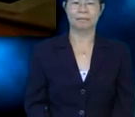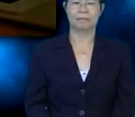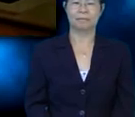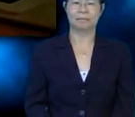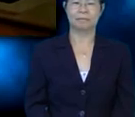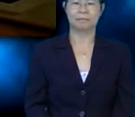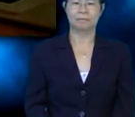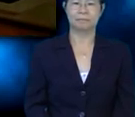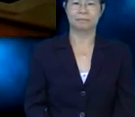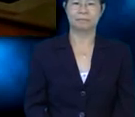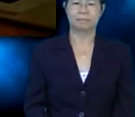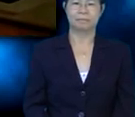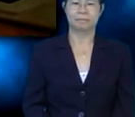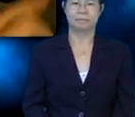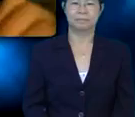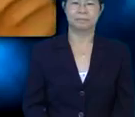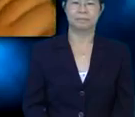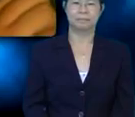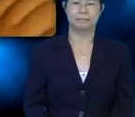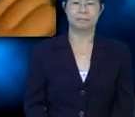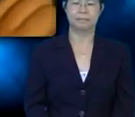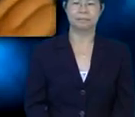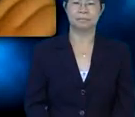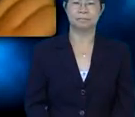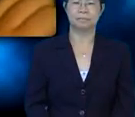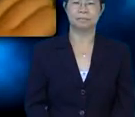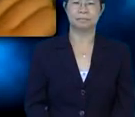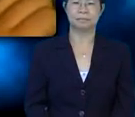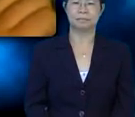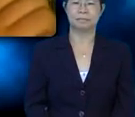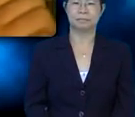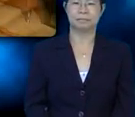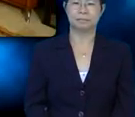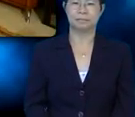that.